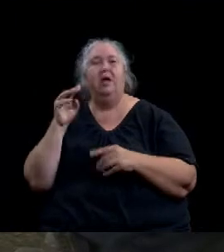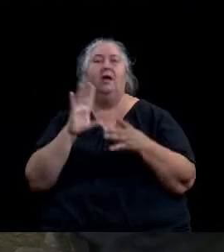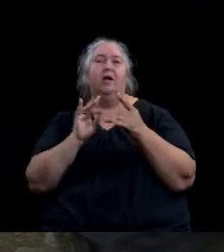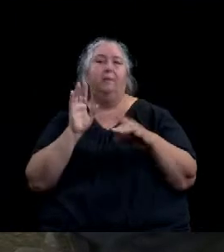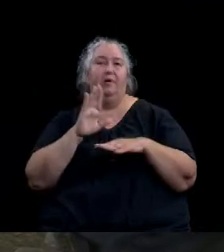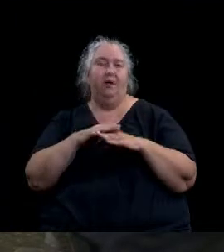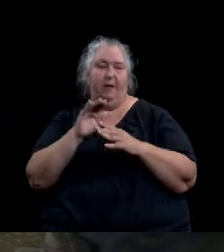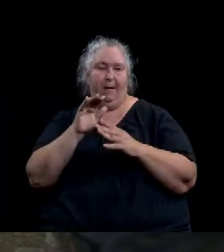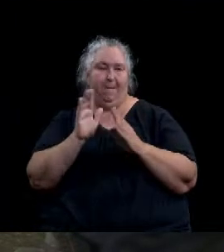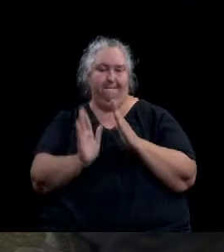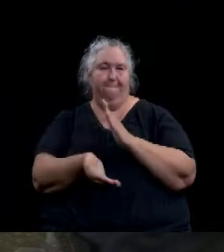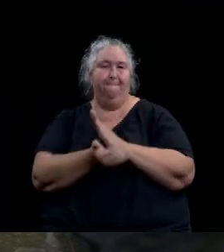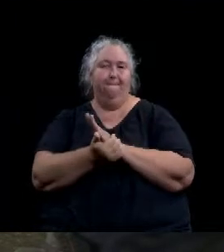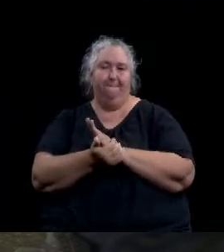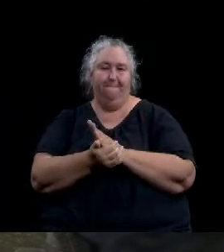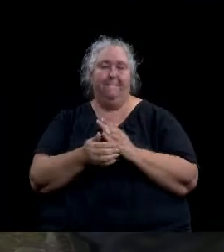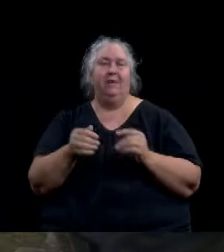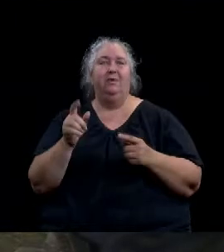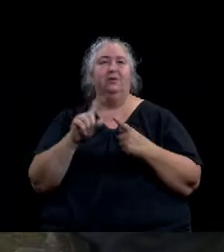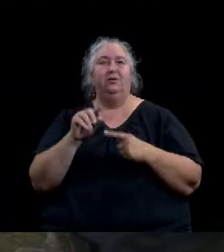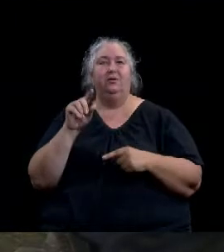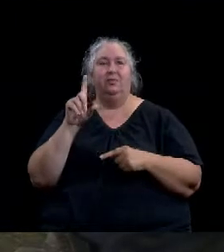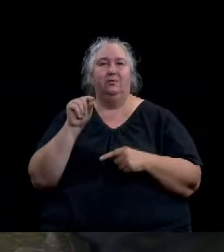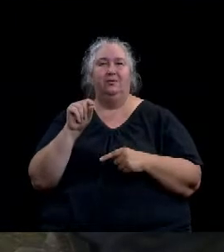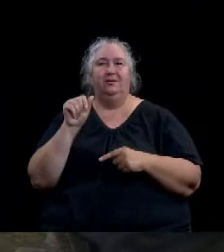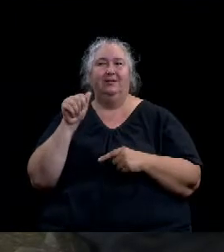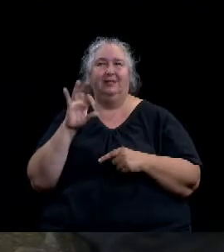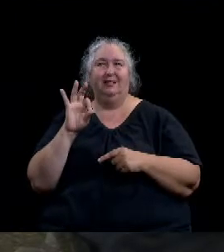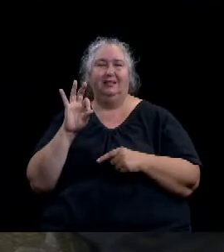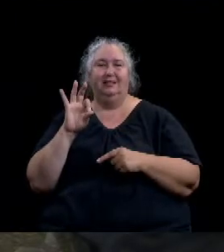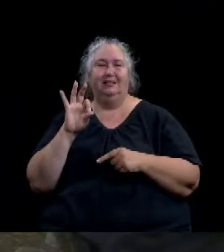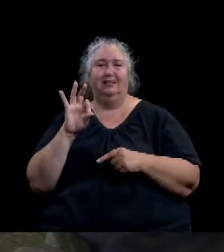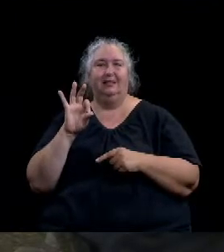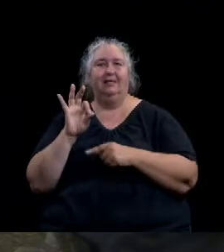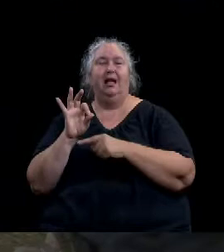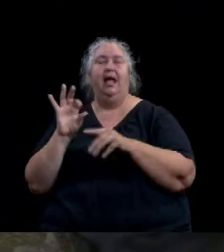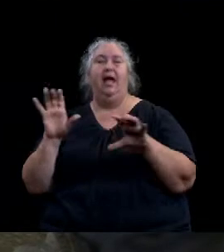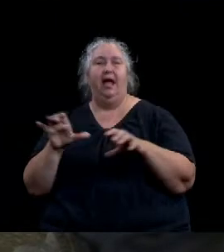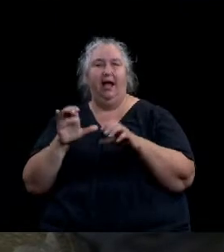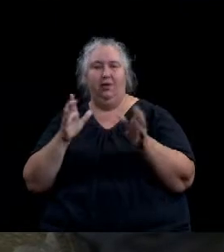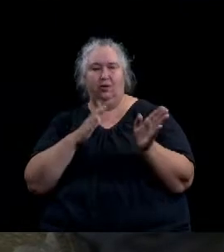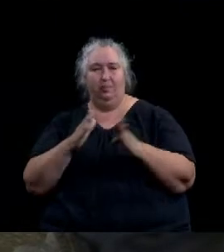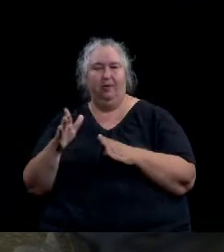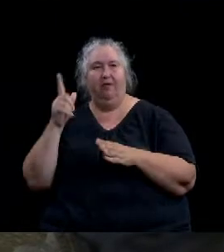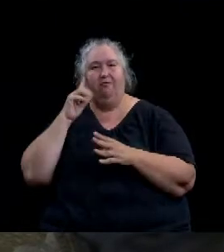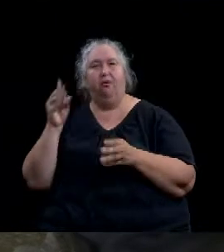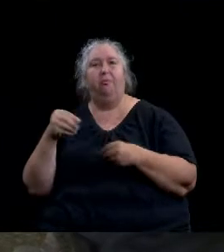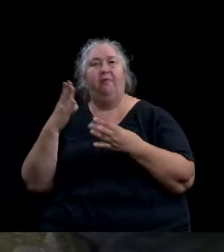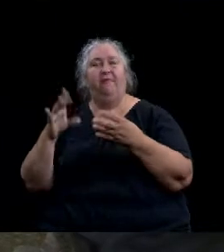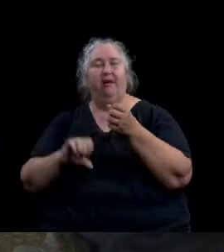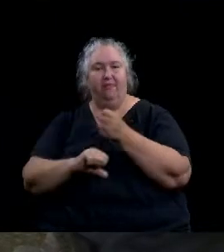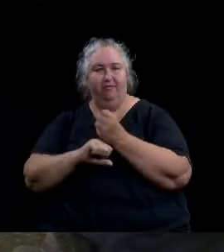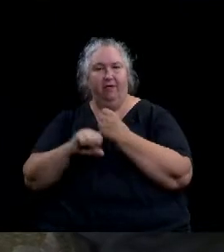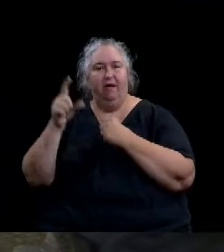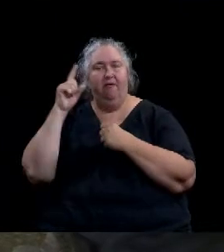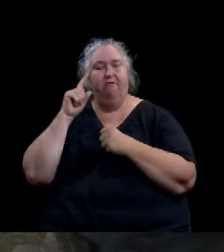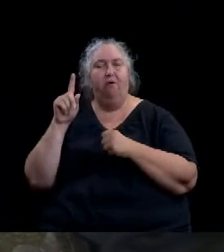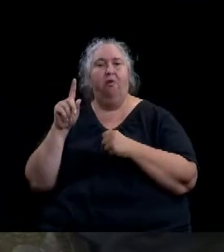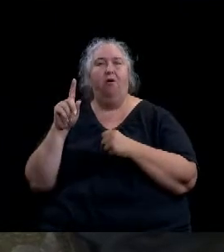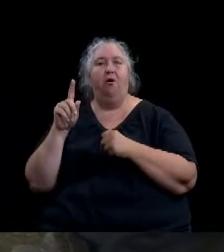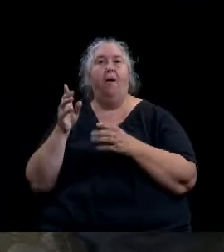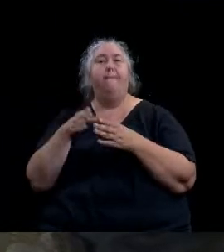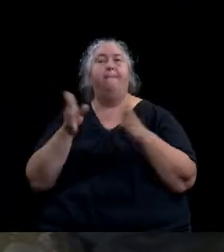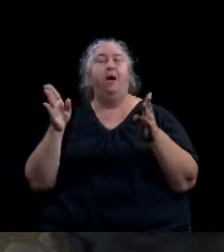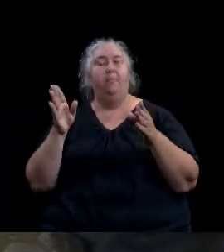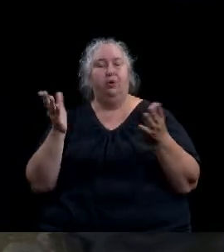consolidated annual action plan to provide funding for public service activities, which are in support of the city's COVID